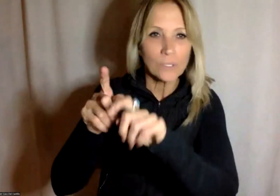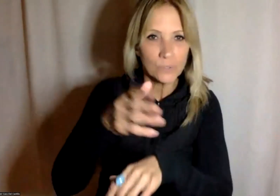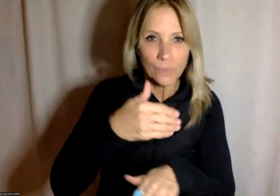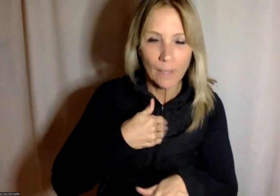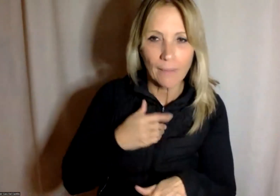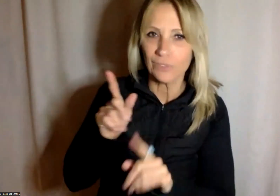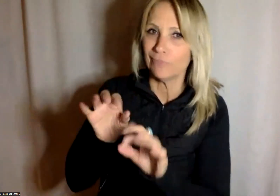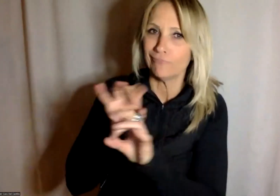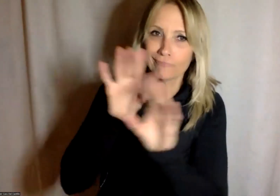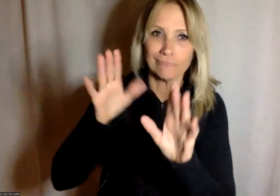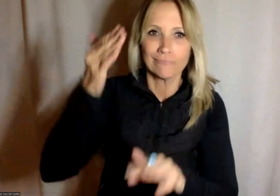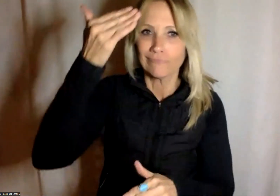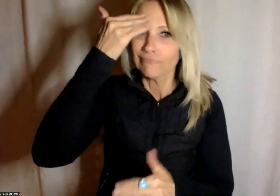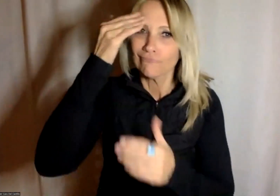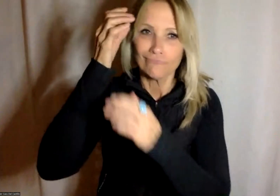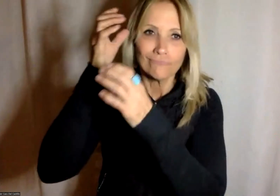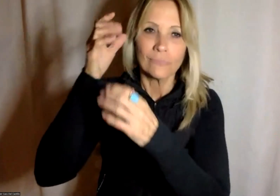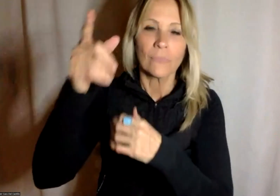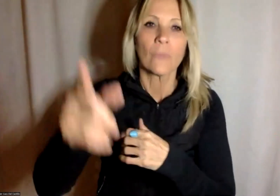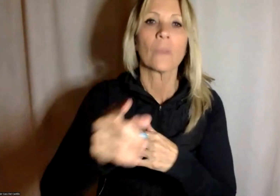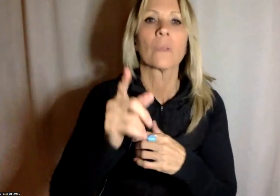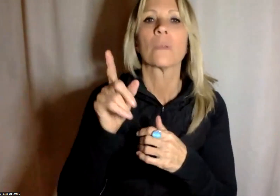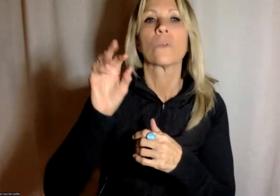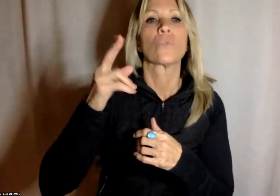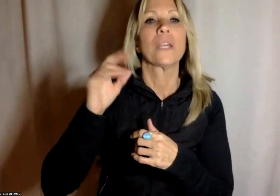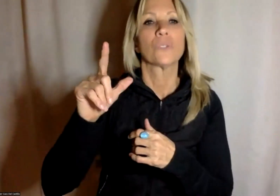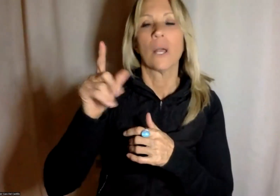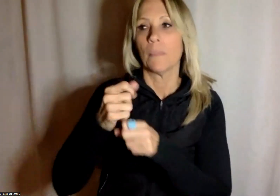rachel i've made you co-host